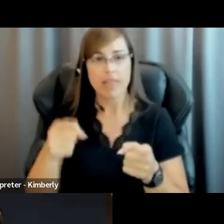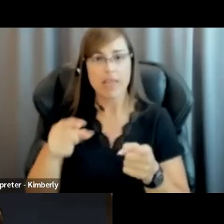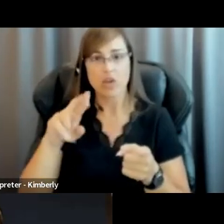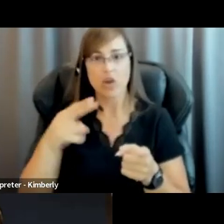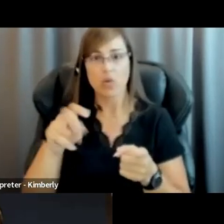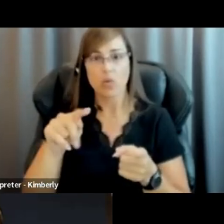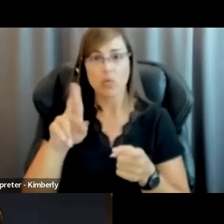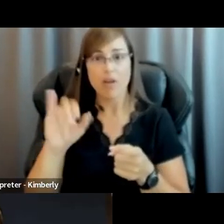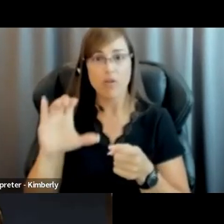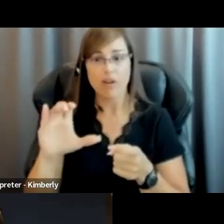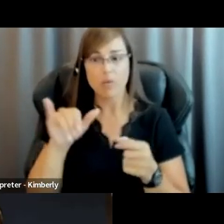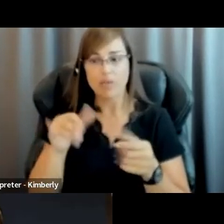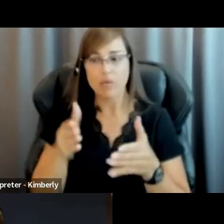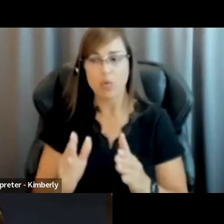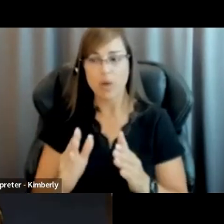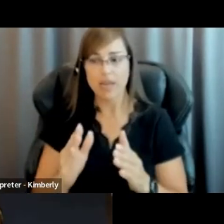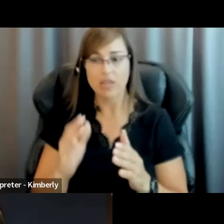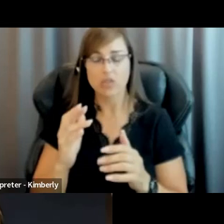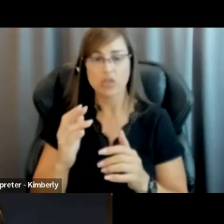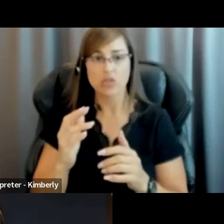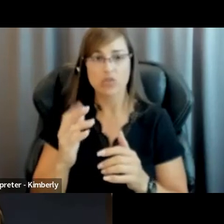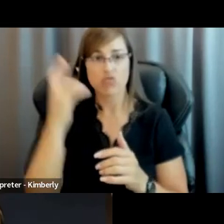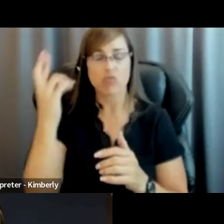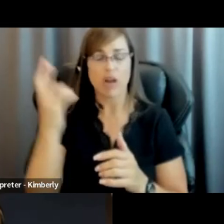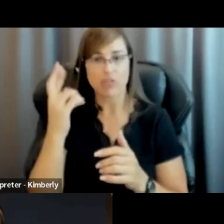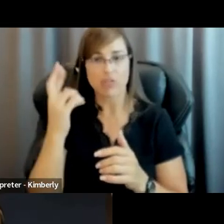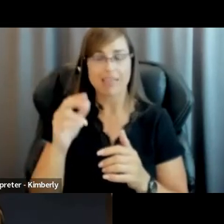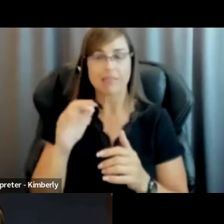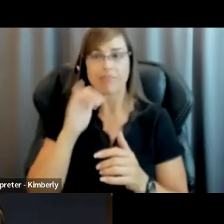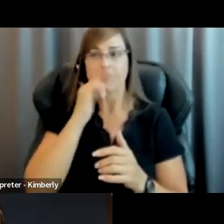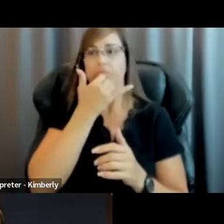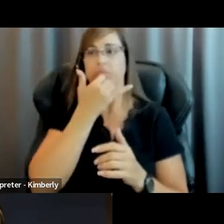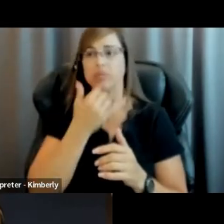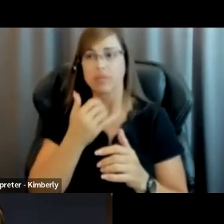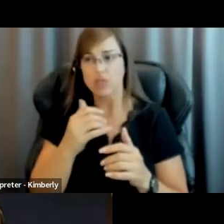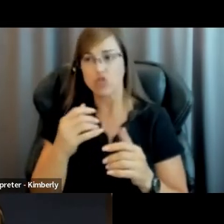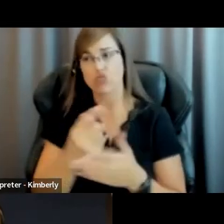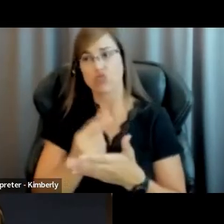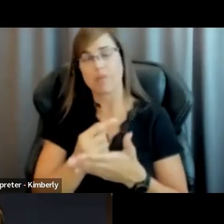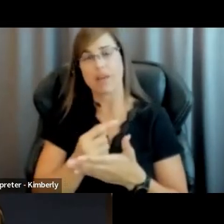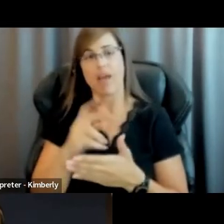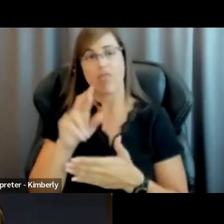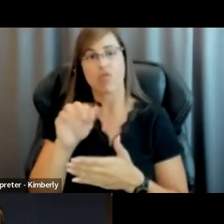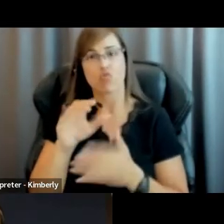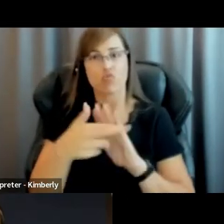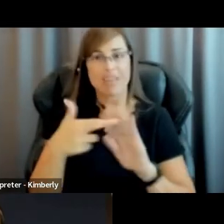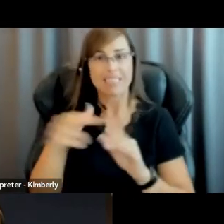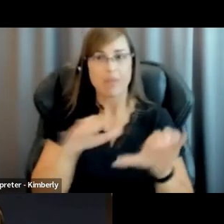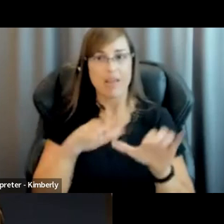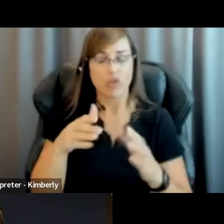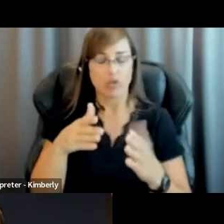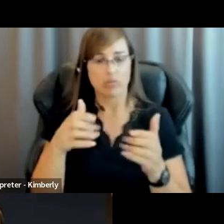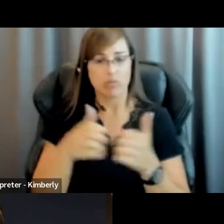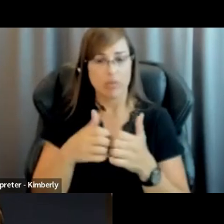was a way to rationalize the mistreatment of and racist behavior toward Black Americans,